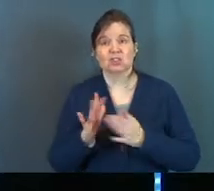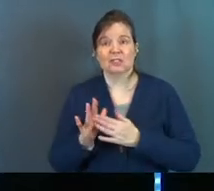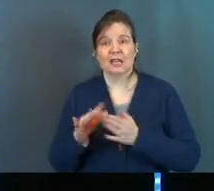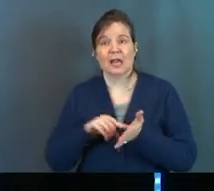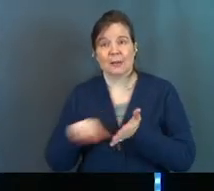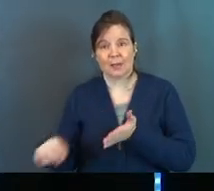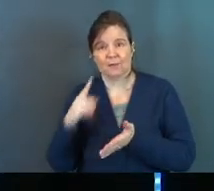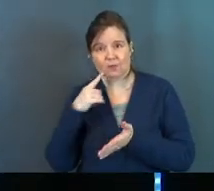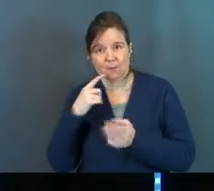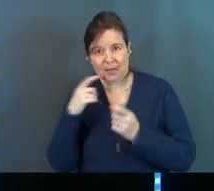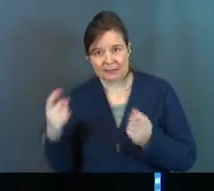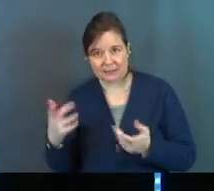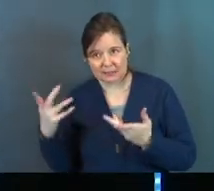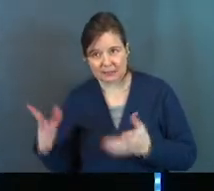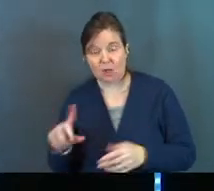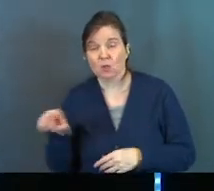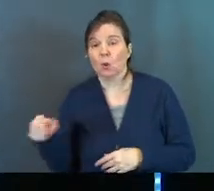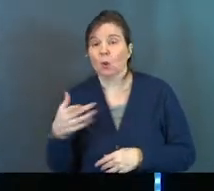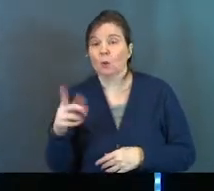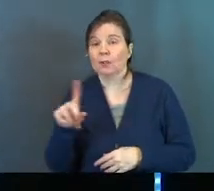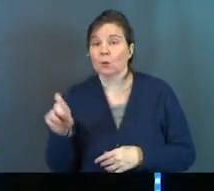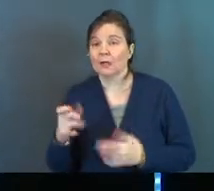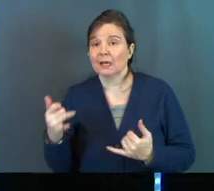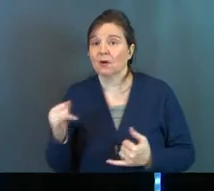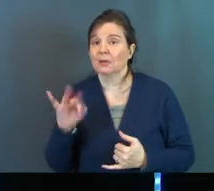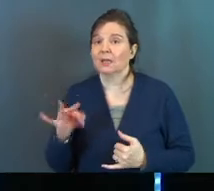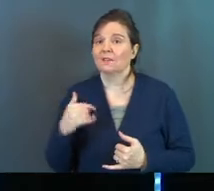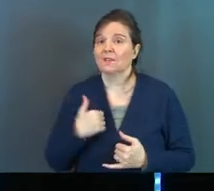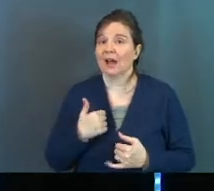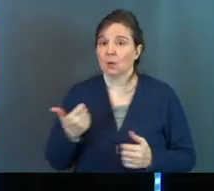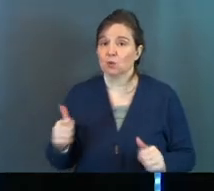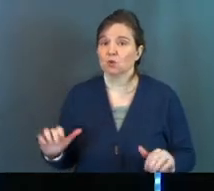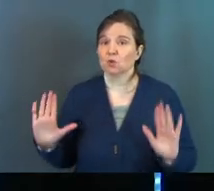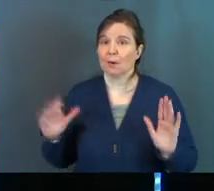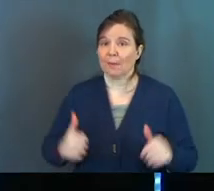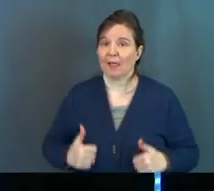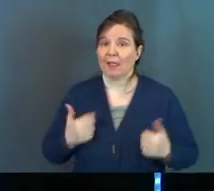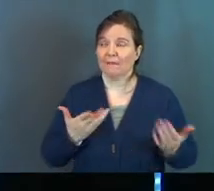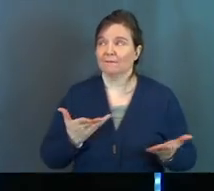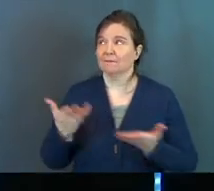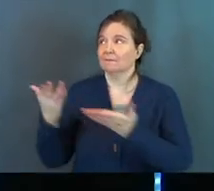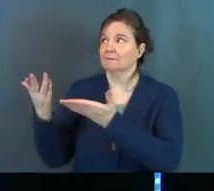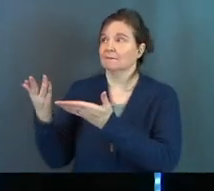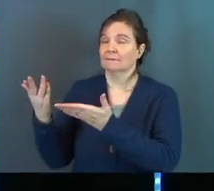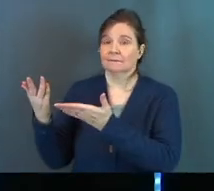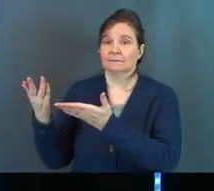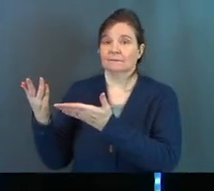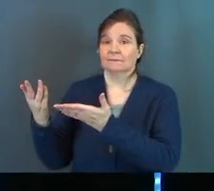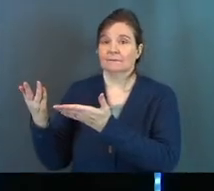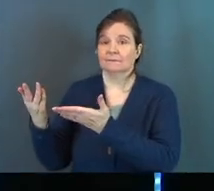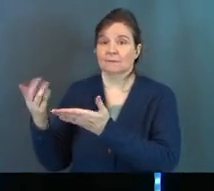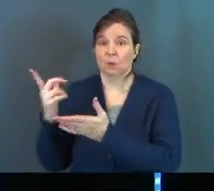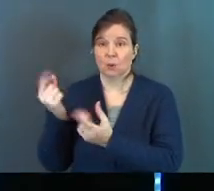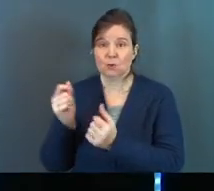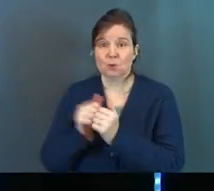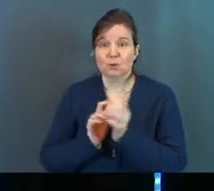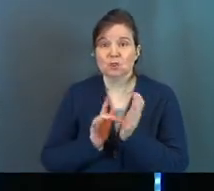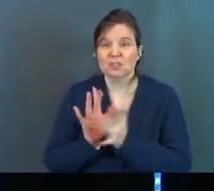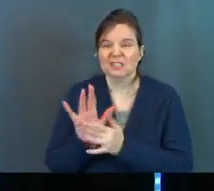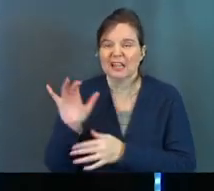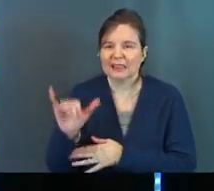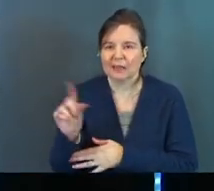Jesus has paid for my sin. The only question is whether or not I will surrender my life to Jesus Christ. What will you do with Jesus?